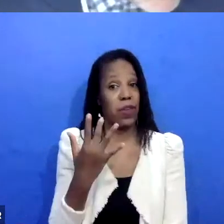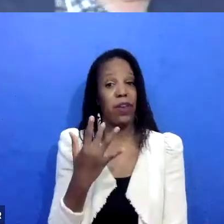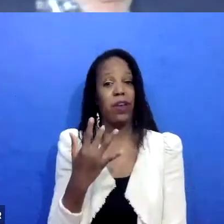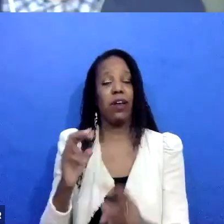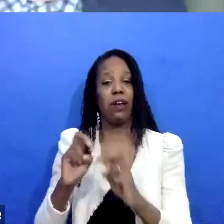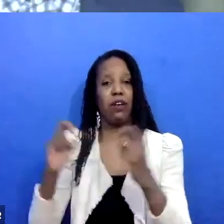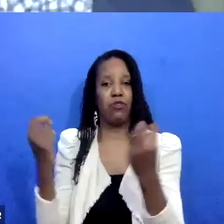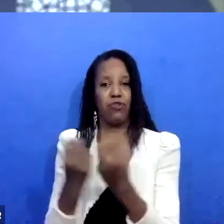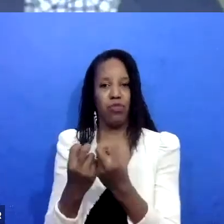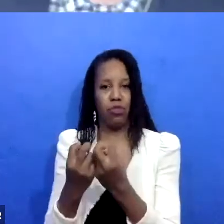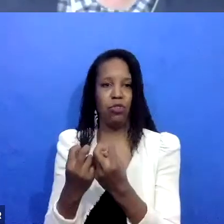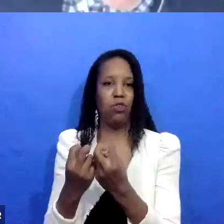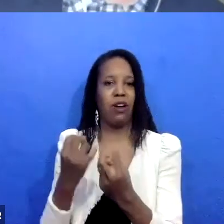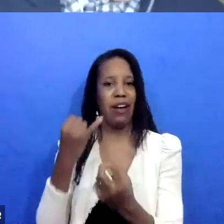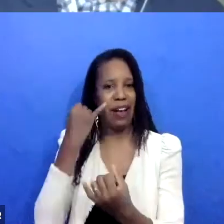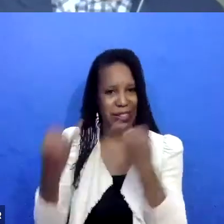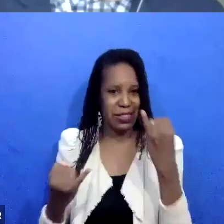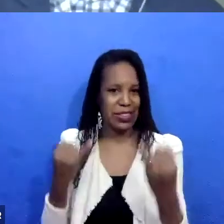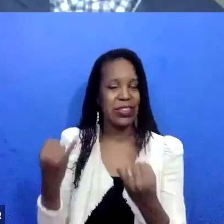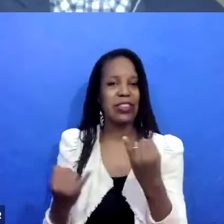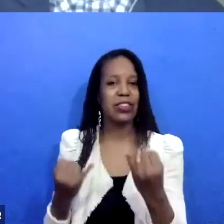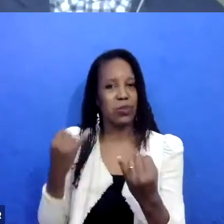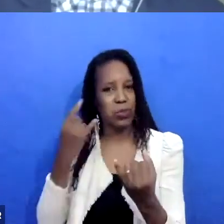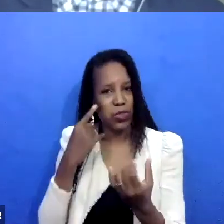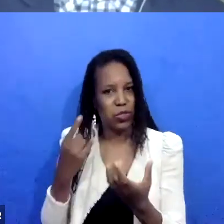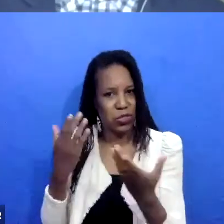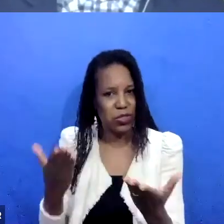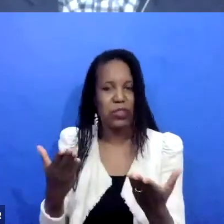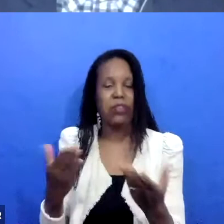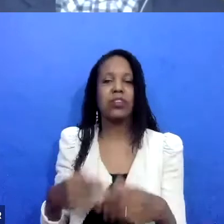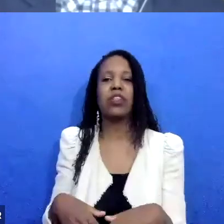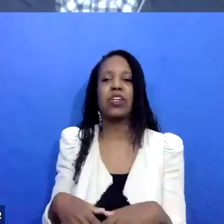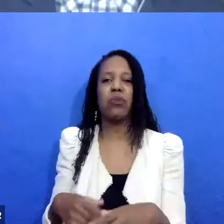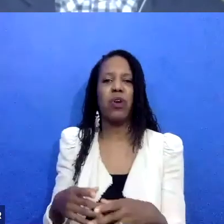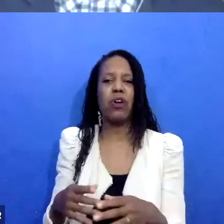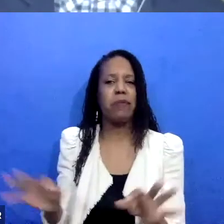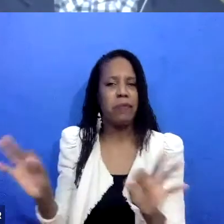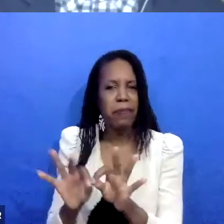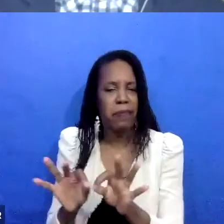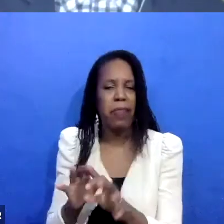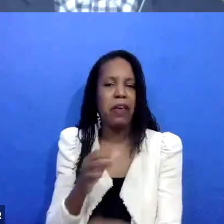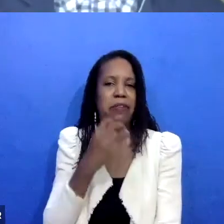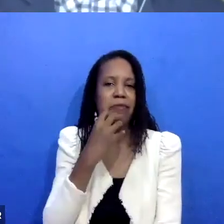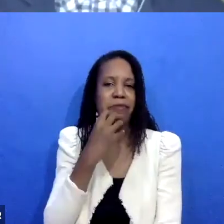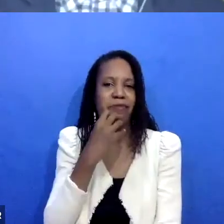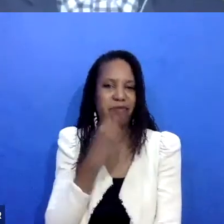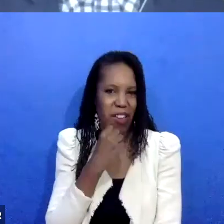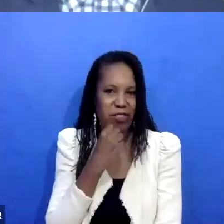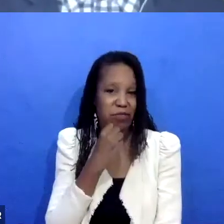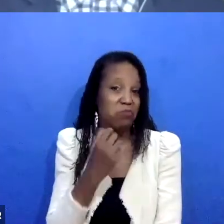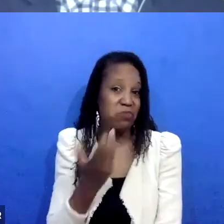so justifiably, um, valued and, and just part of what they wanted to, what they wanted to be.